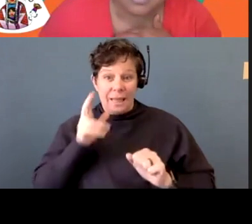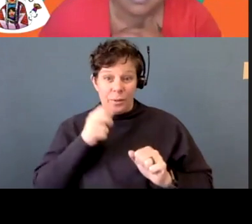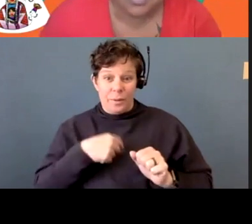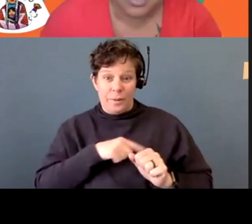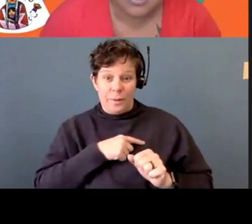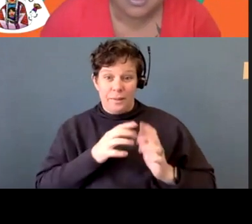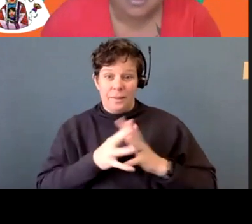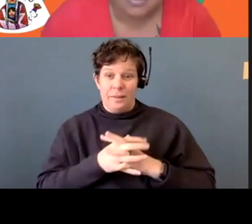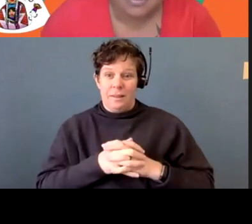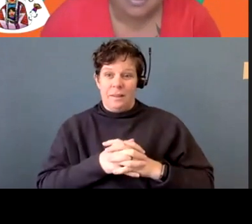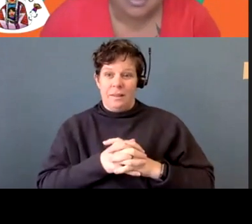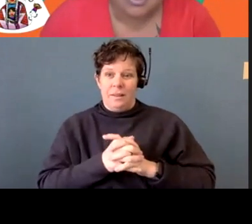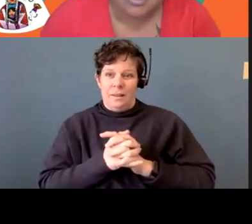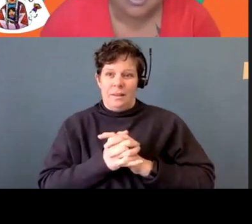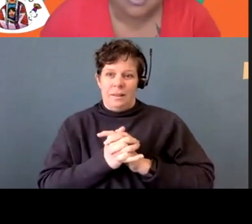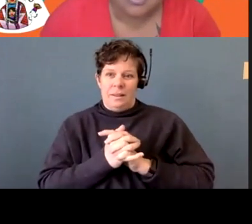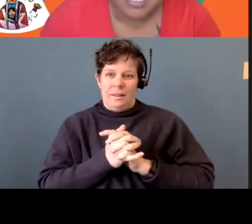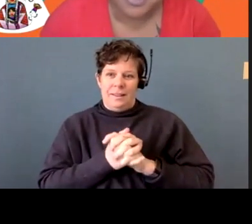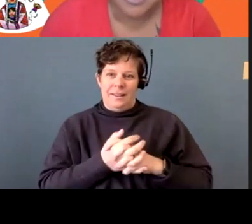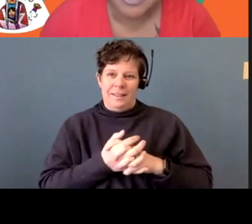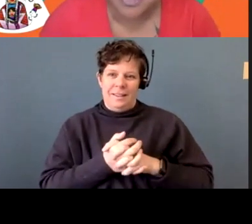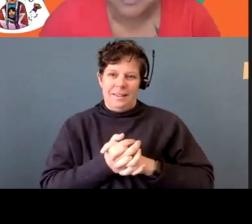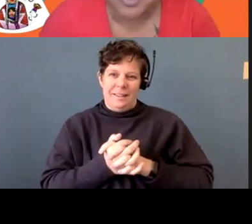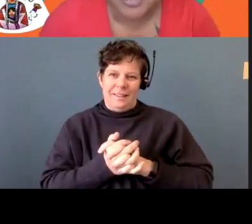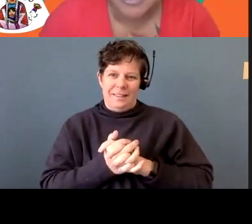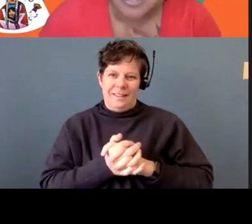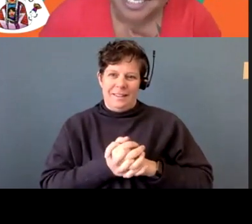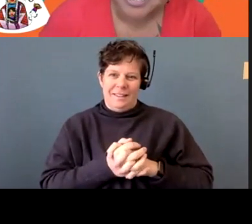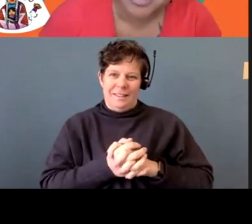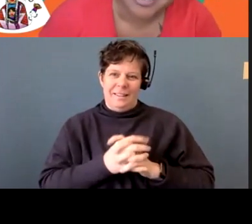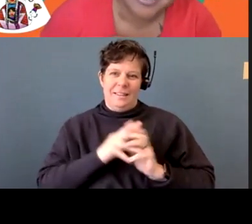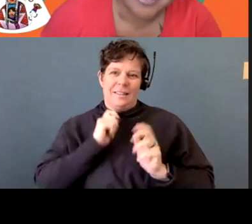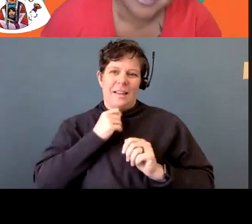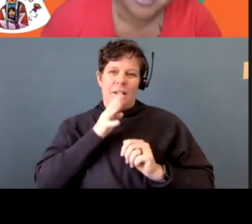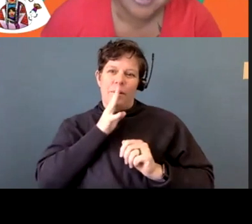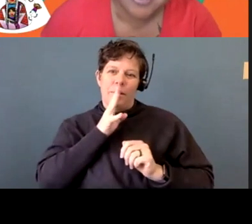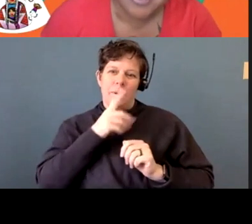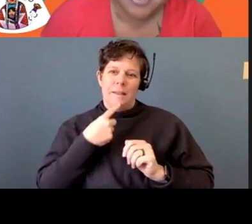Did they freeze? Oh, Tabitha, can you unmute and tell us who you are?